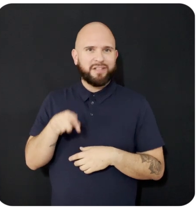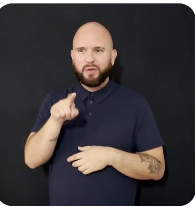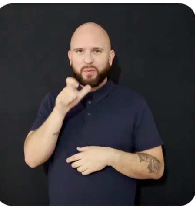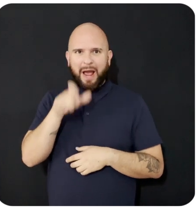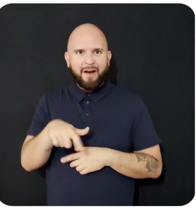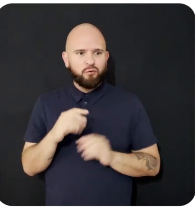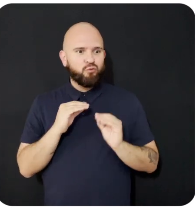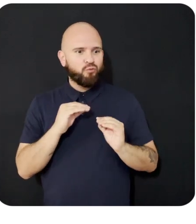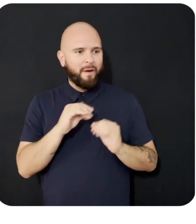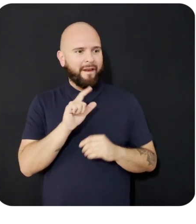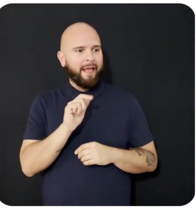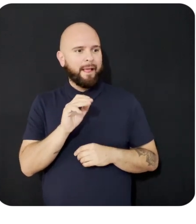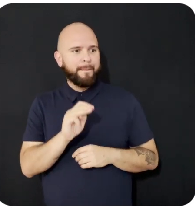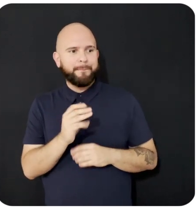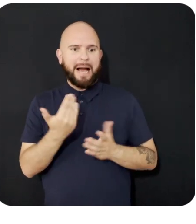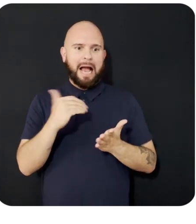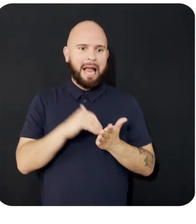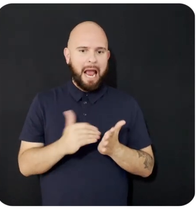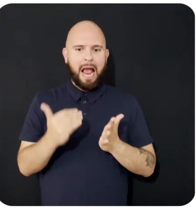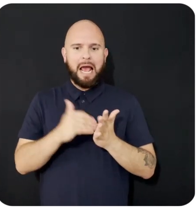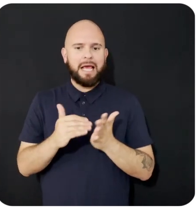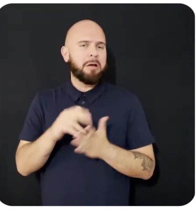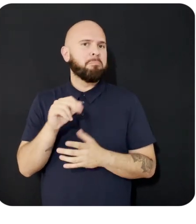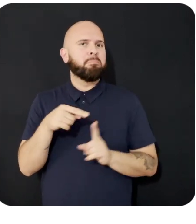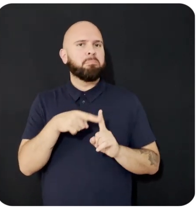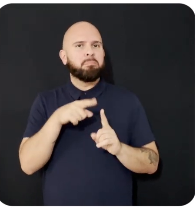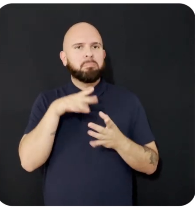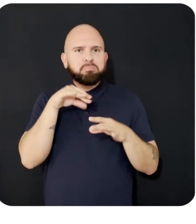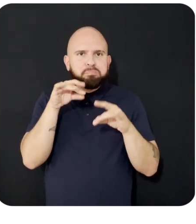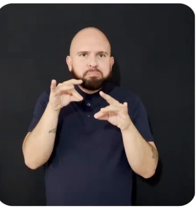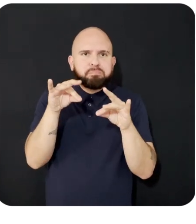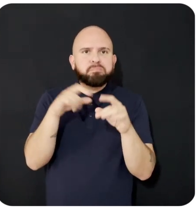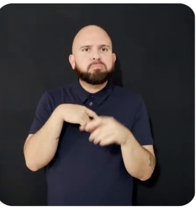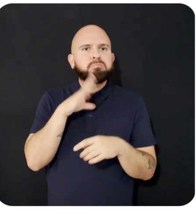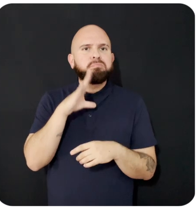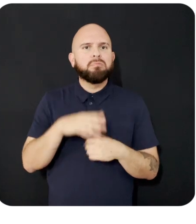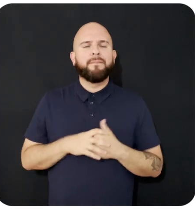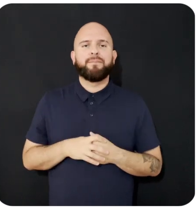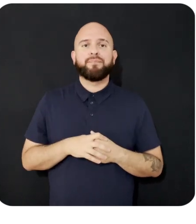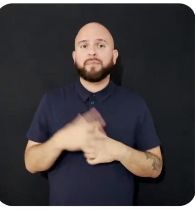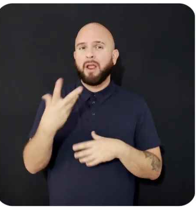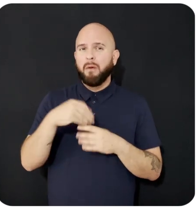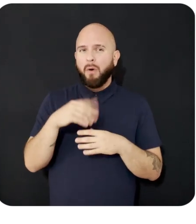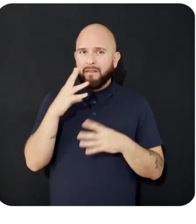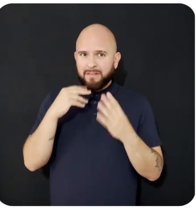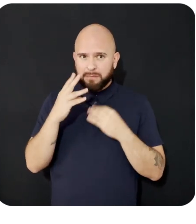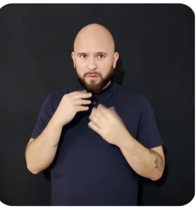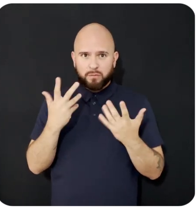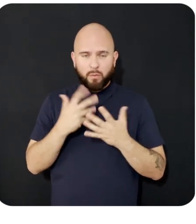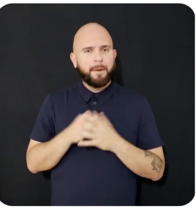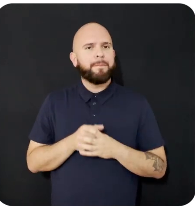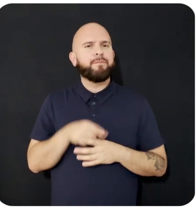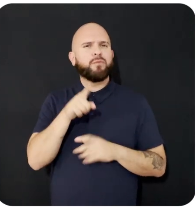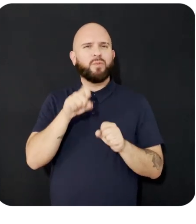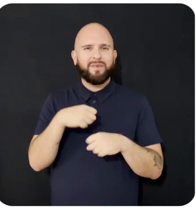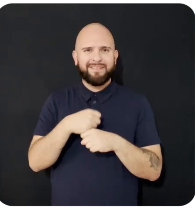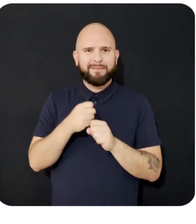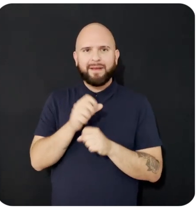LLM. As part of the AI Studio experience, you can also create AI characters.